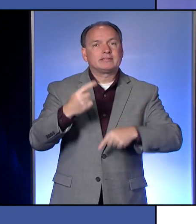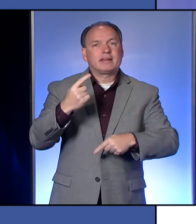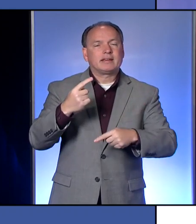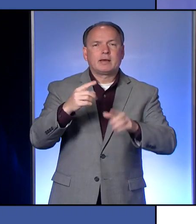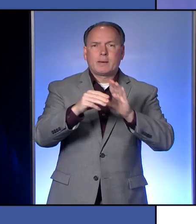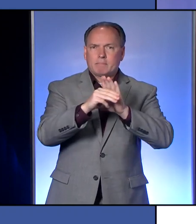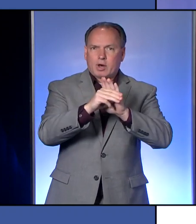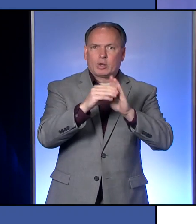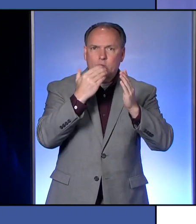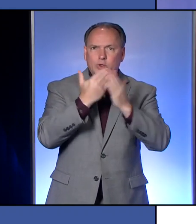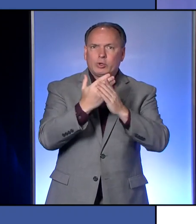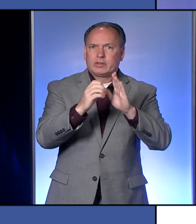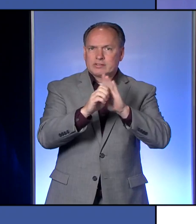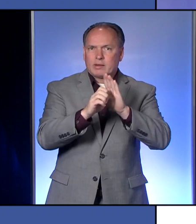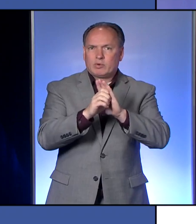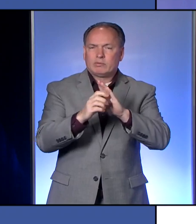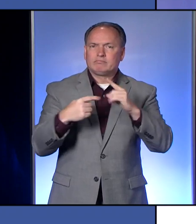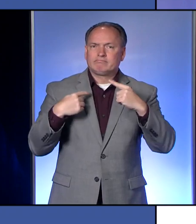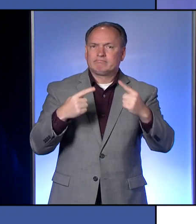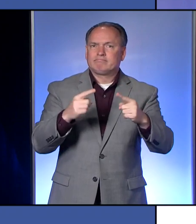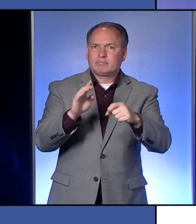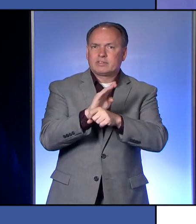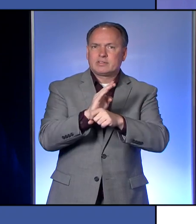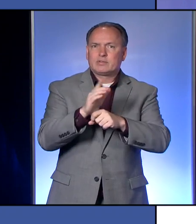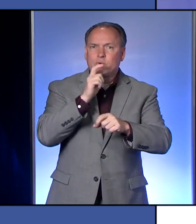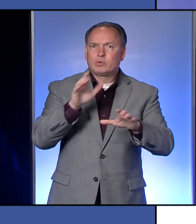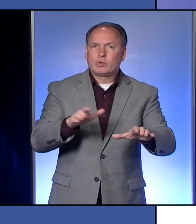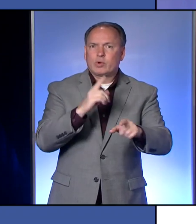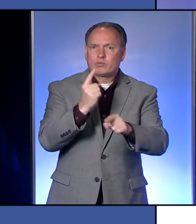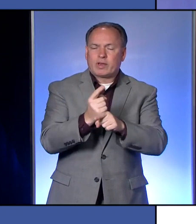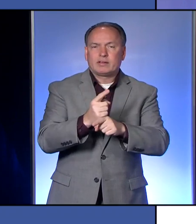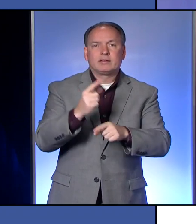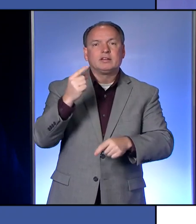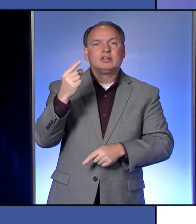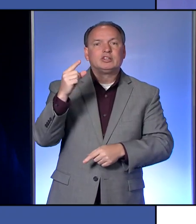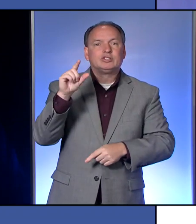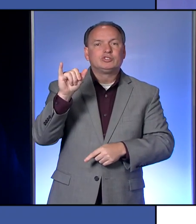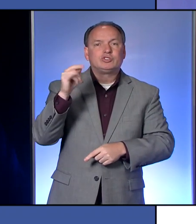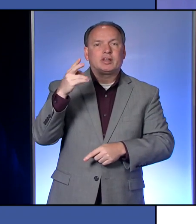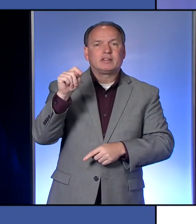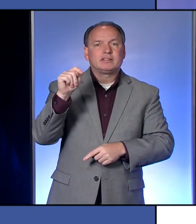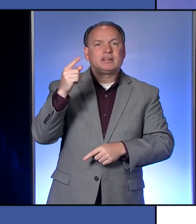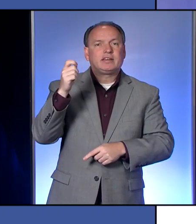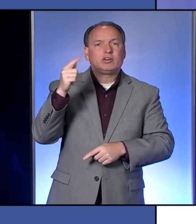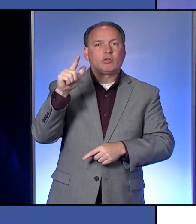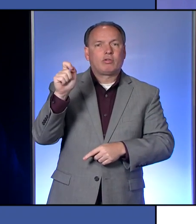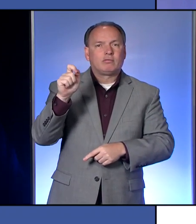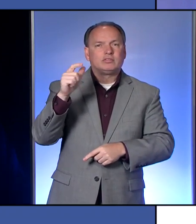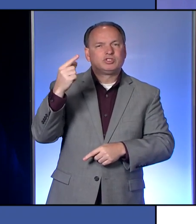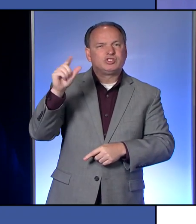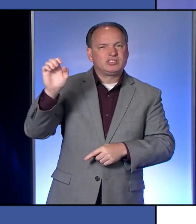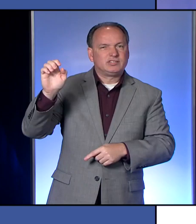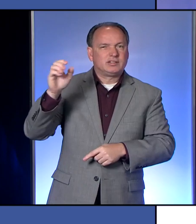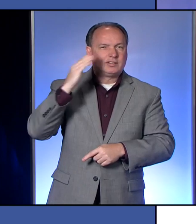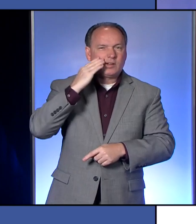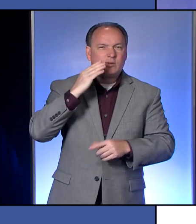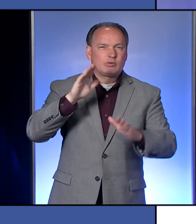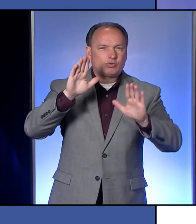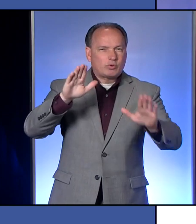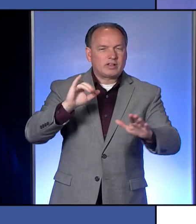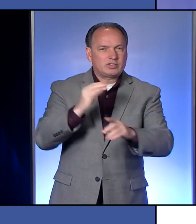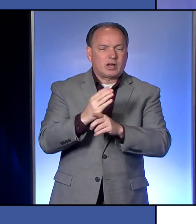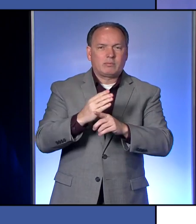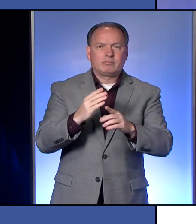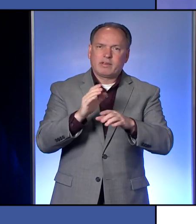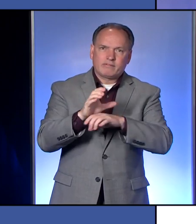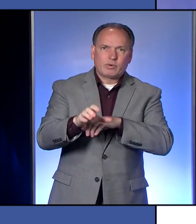doing things right in the light of COVID-19. Giant Eagle is doing a good job enforcing the masking policy and they